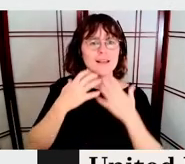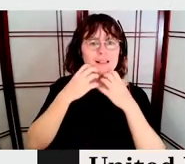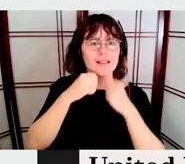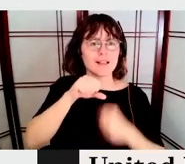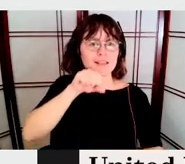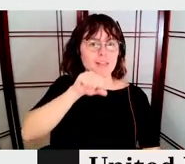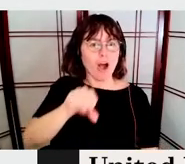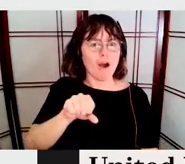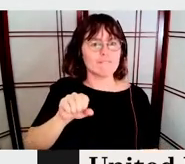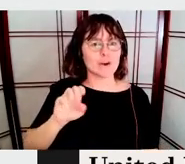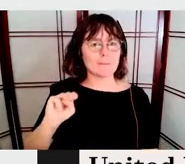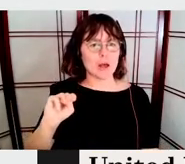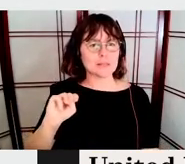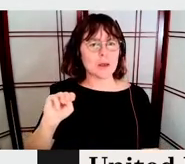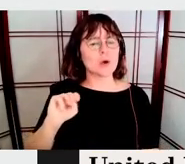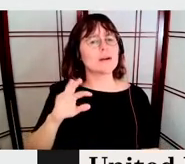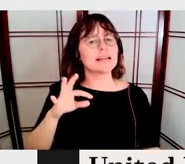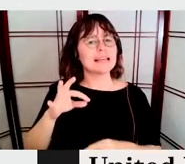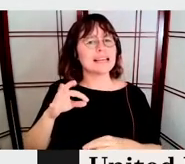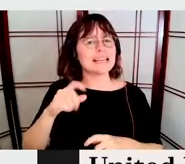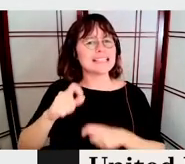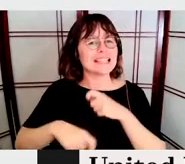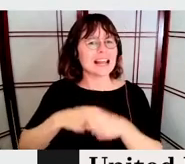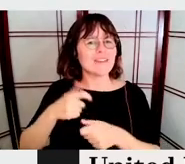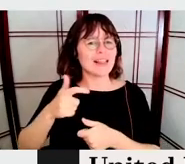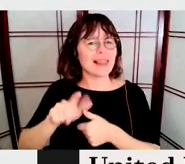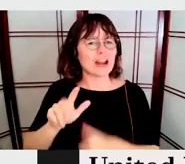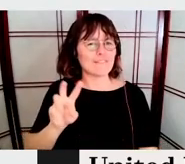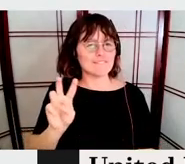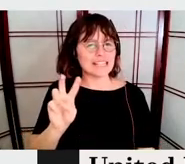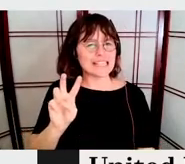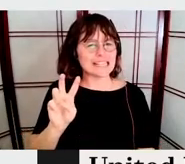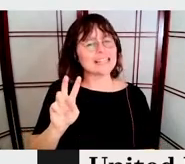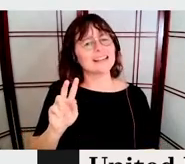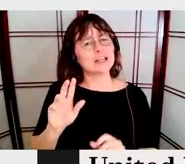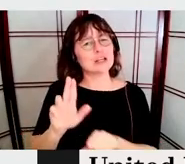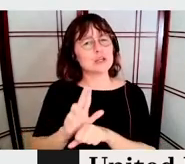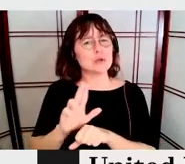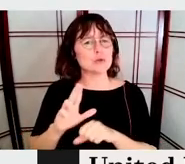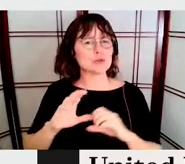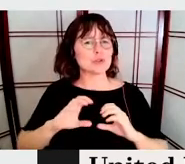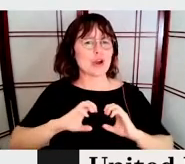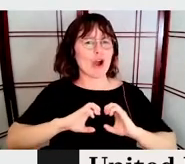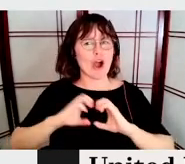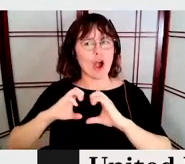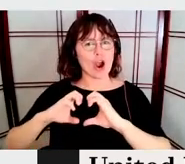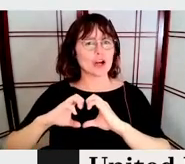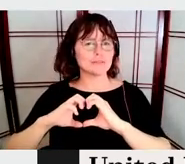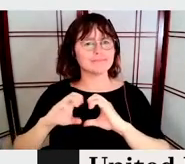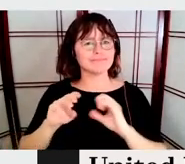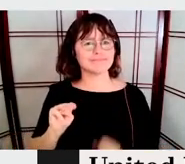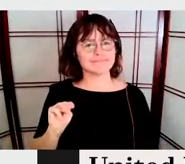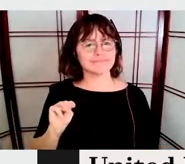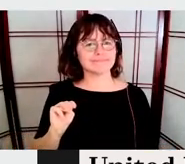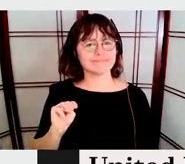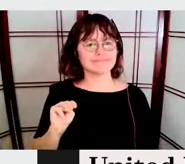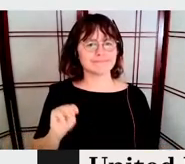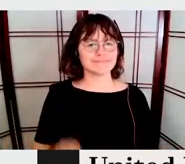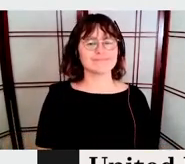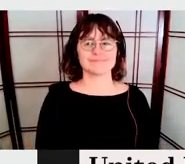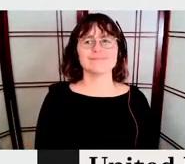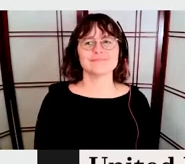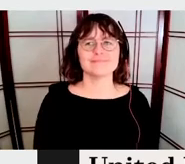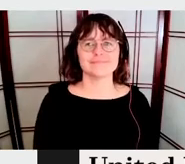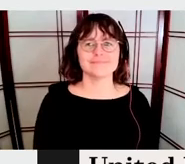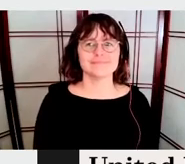uh, a letter D, he used to heart, you know, everybody loves, uh, Massimo. And, and, and the, the, how the, the signature and the,